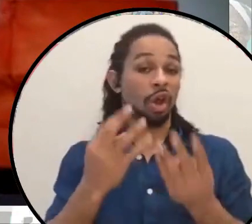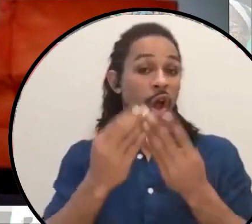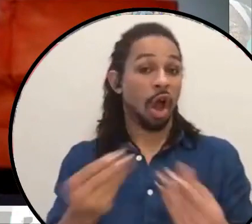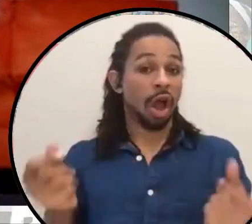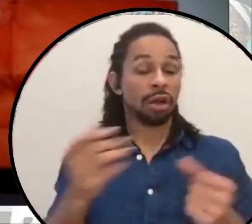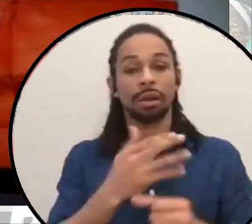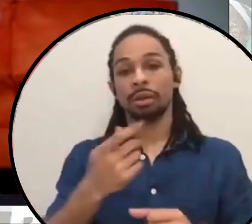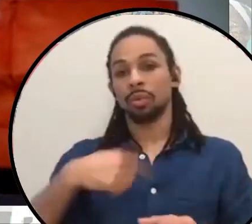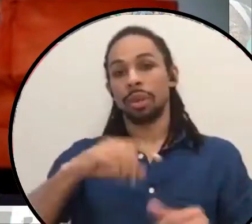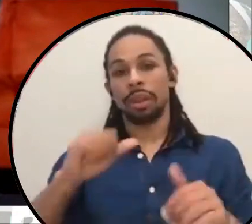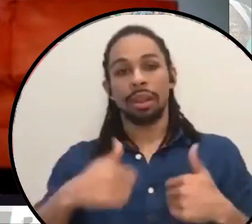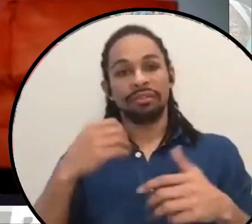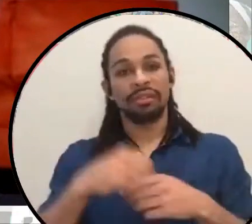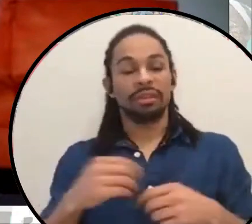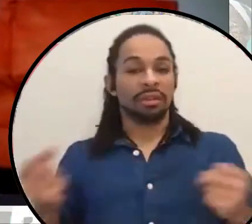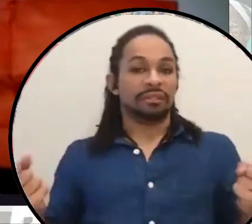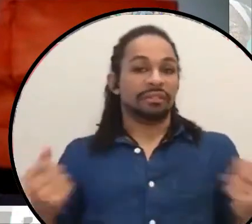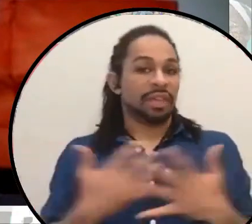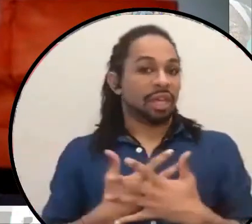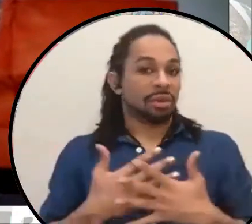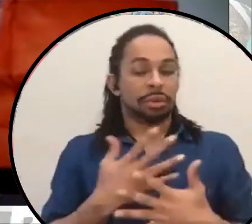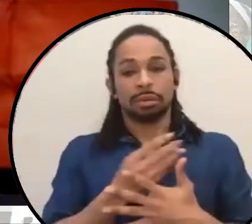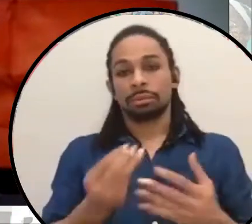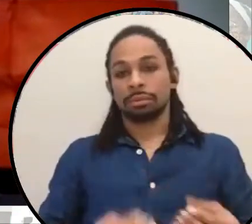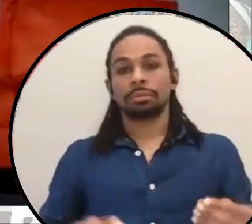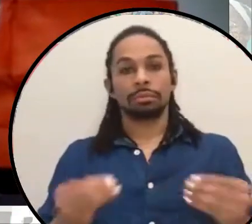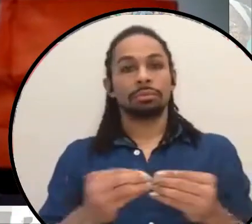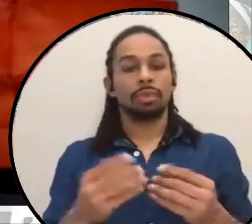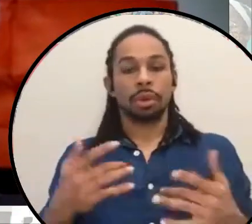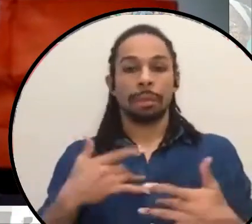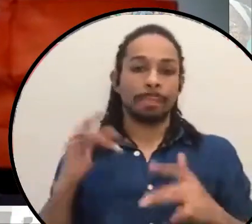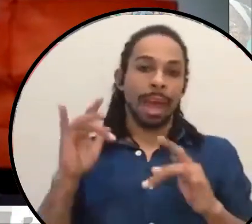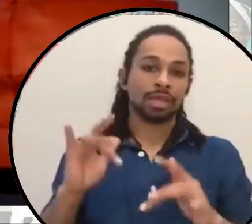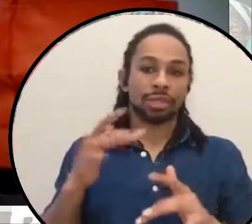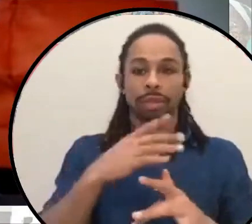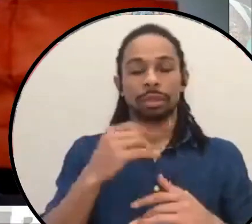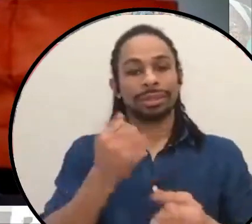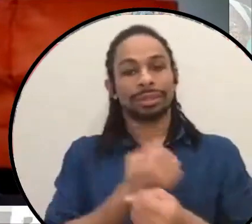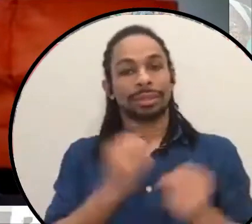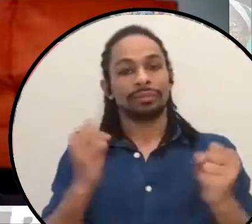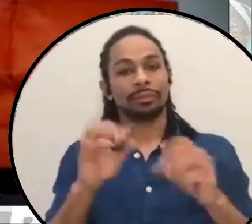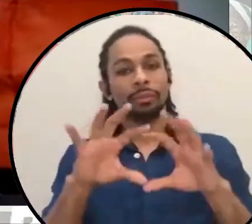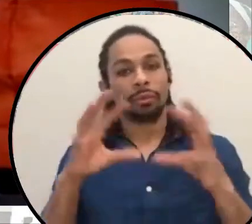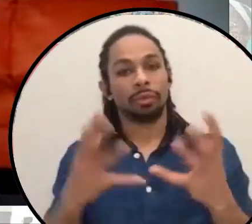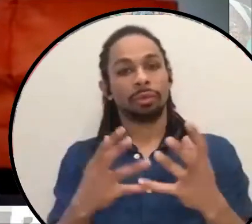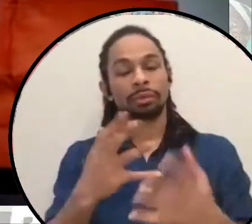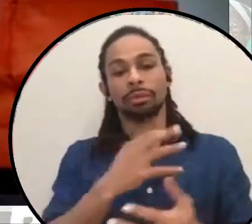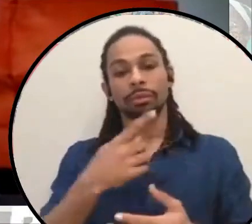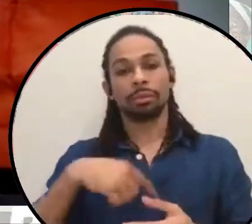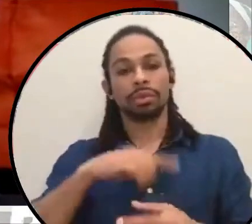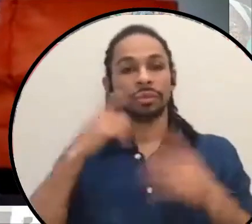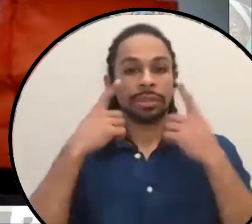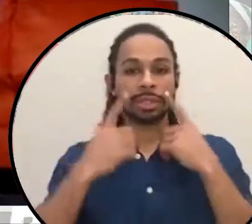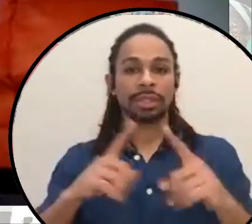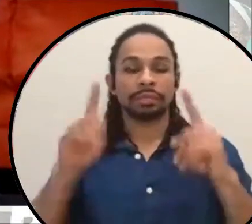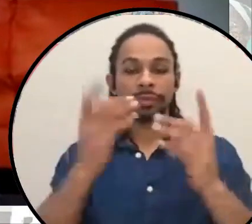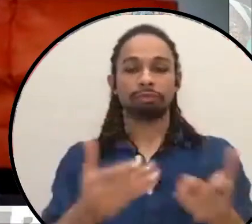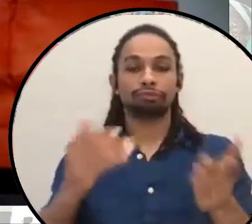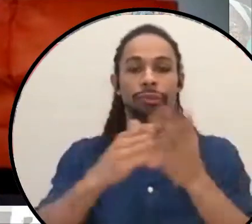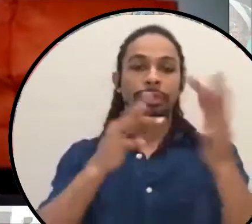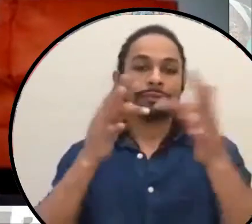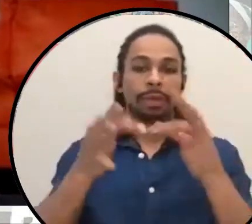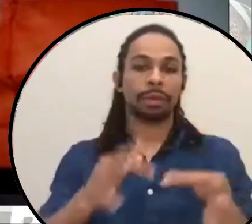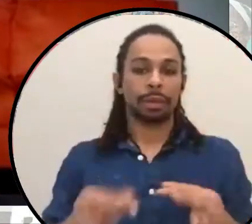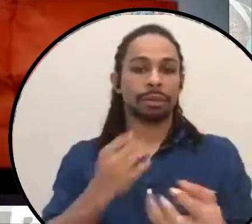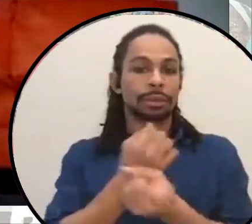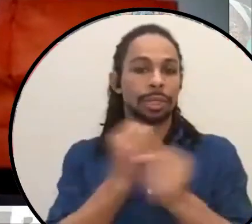freer and, um, more compassionate and safer world. And we have successfully redefined safety, as Don was talking